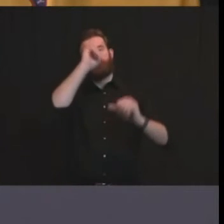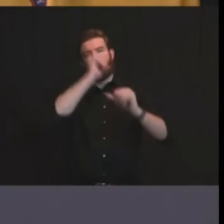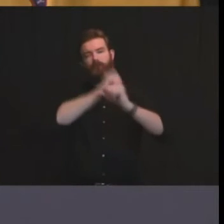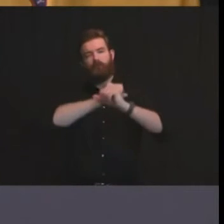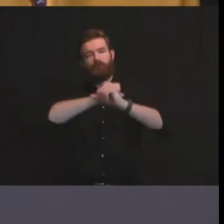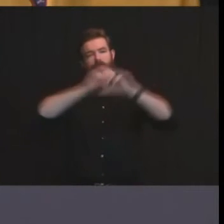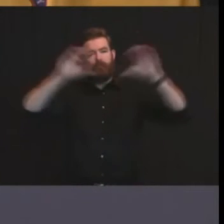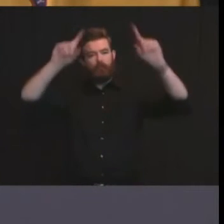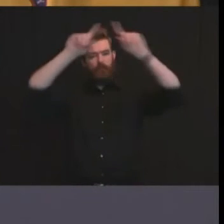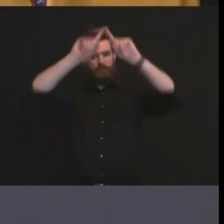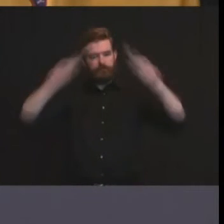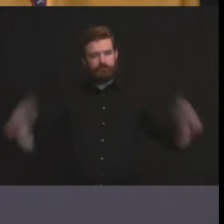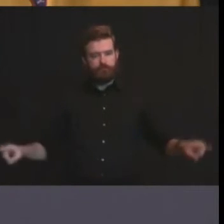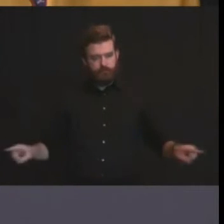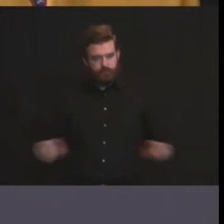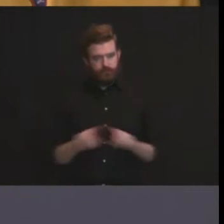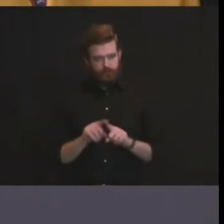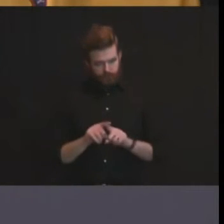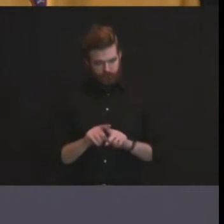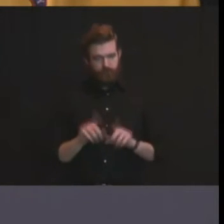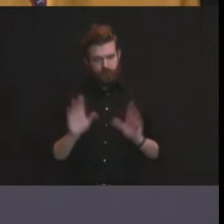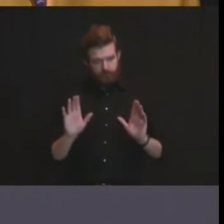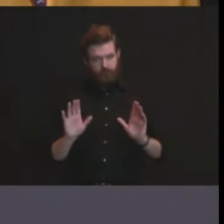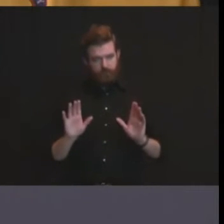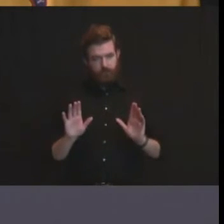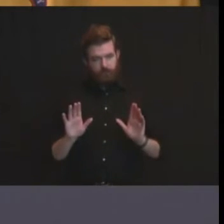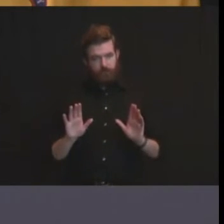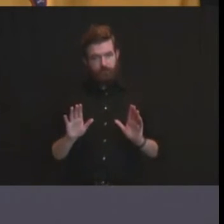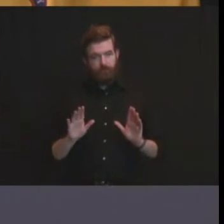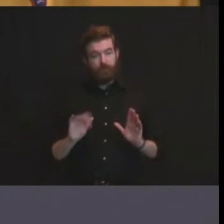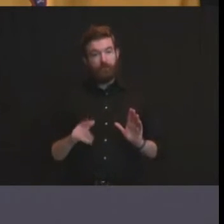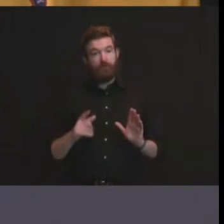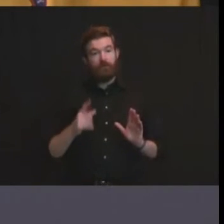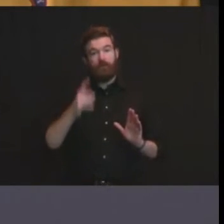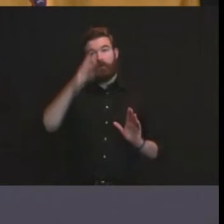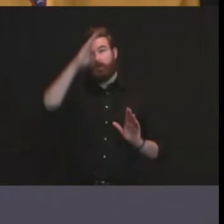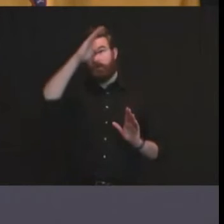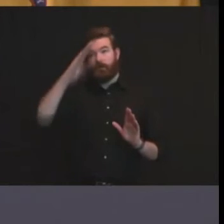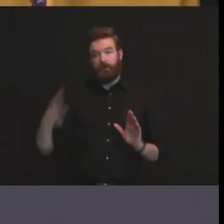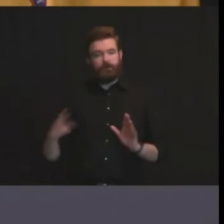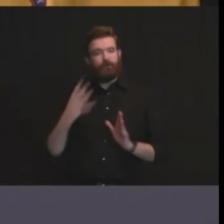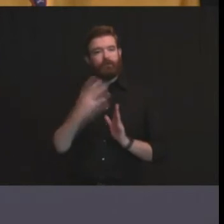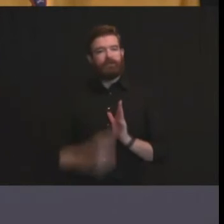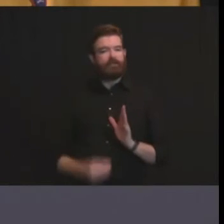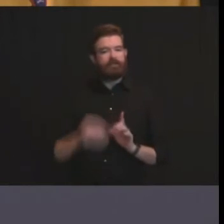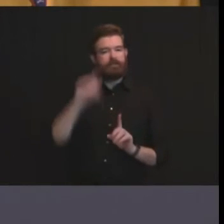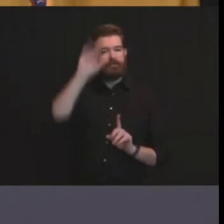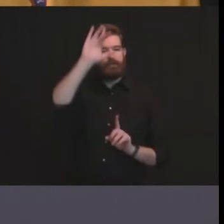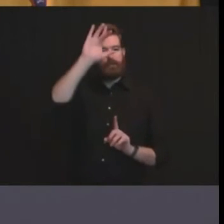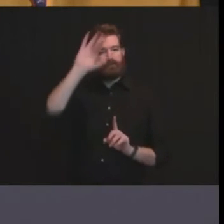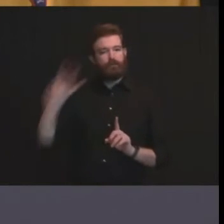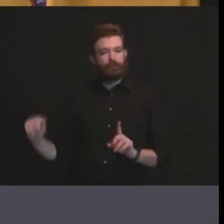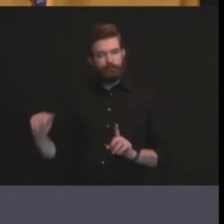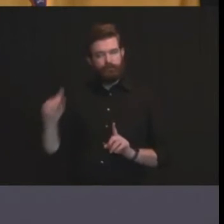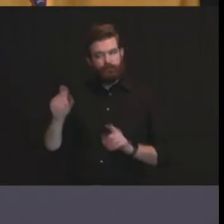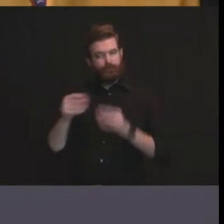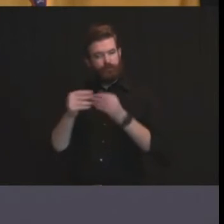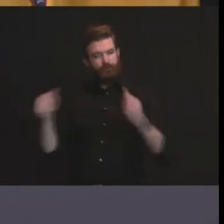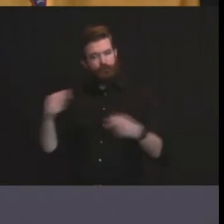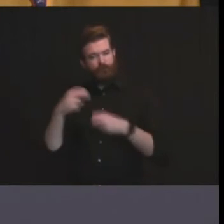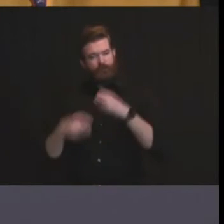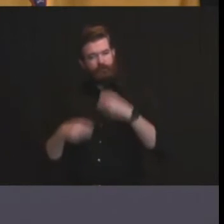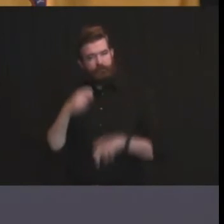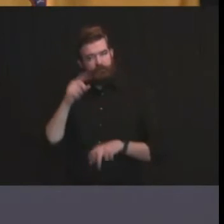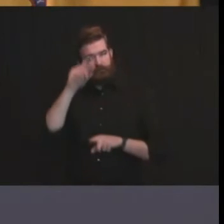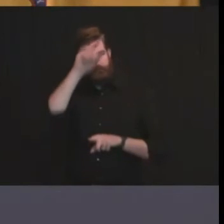missing uh link right now and if we don't solve this soon people's lives are going to be put at risk and